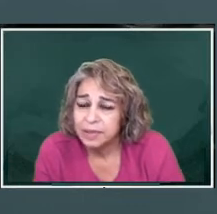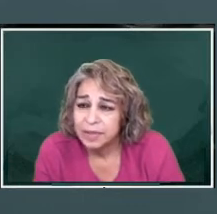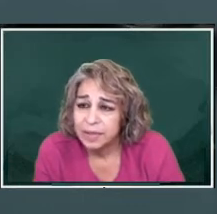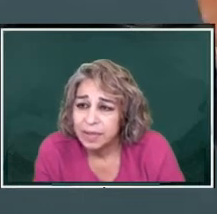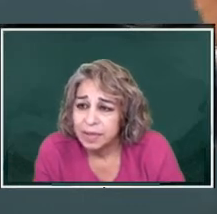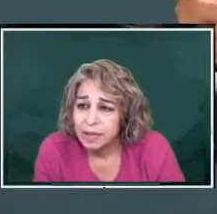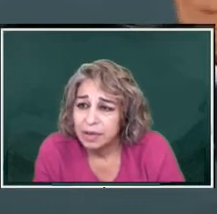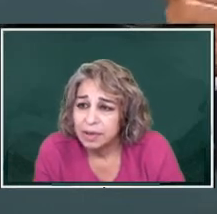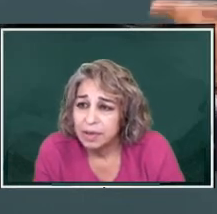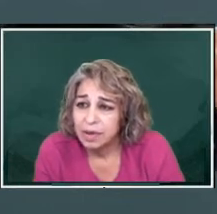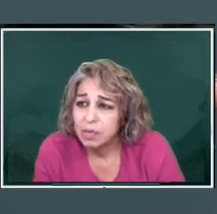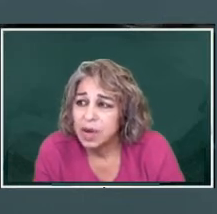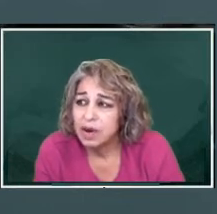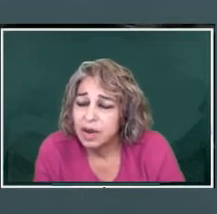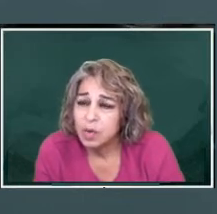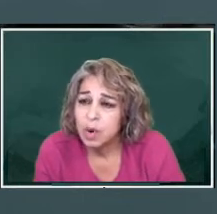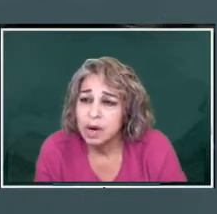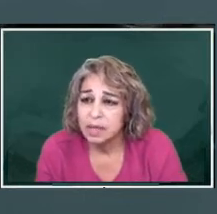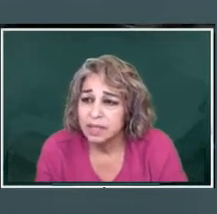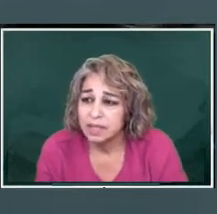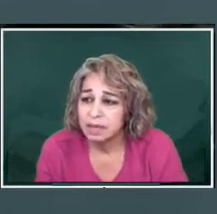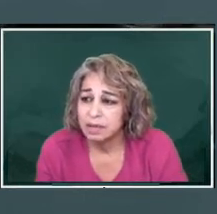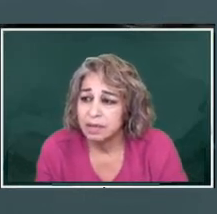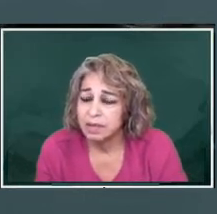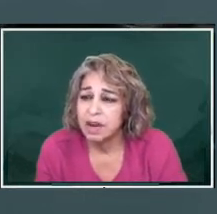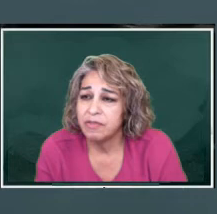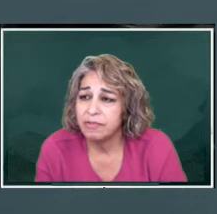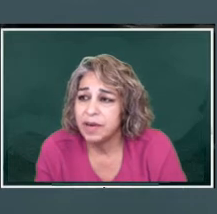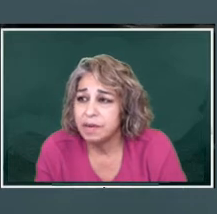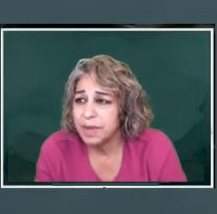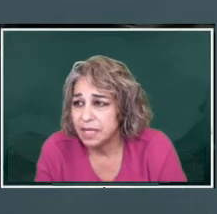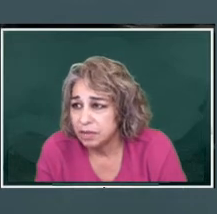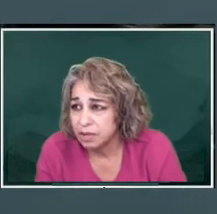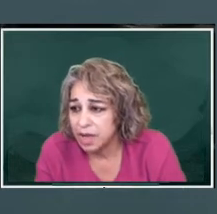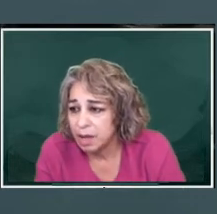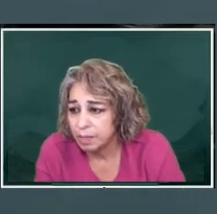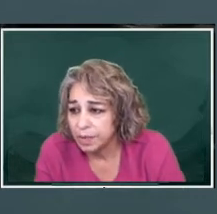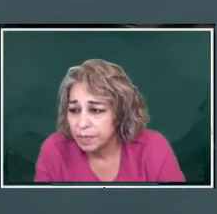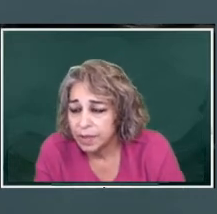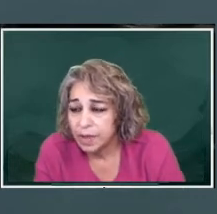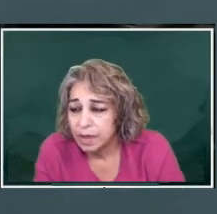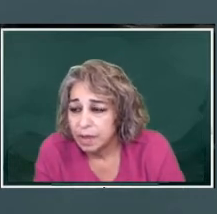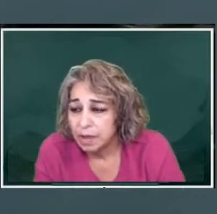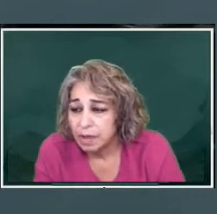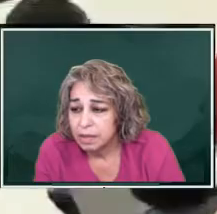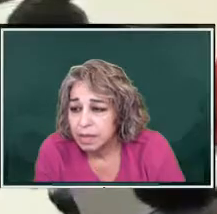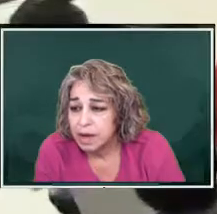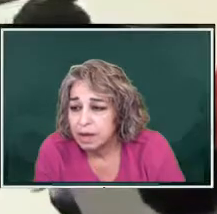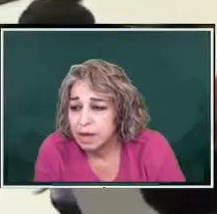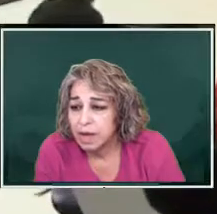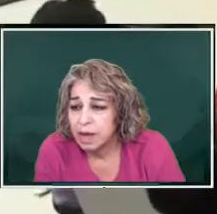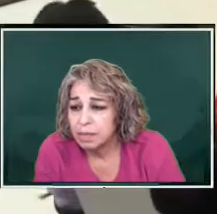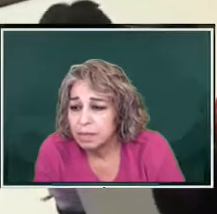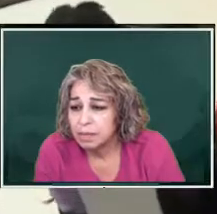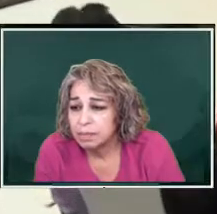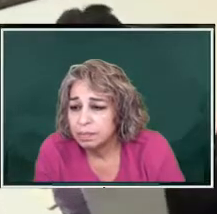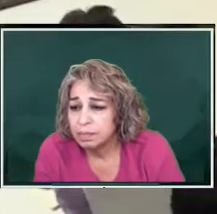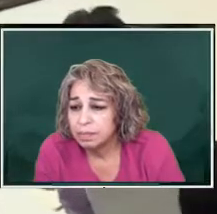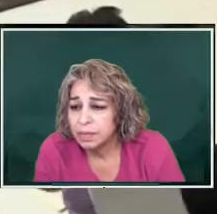regarding works that are fundamental to health. That are